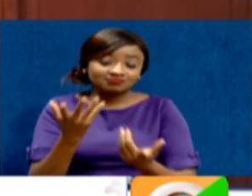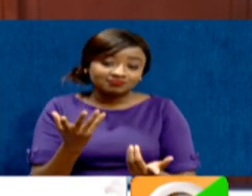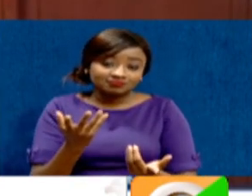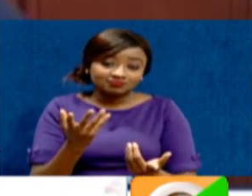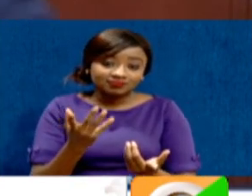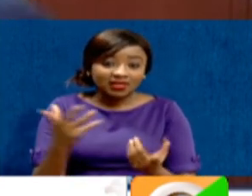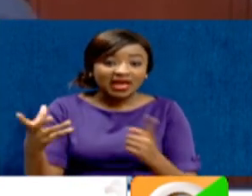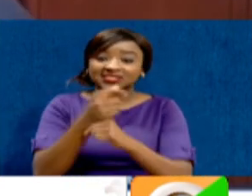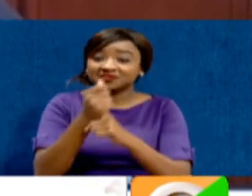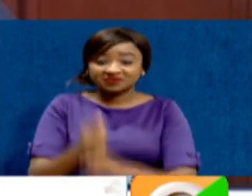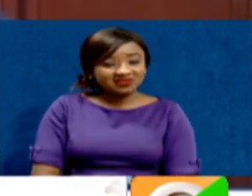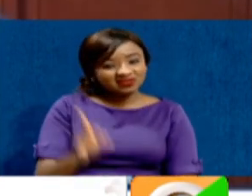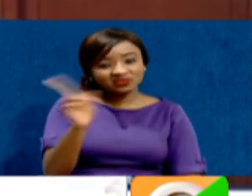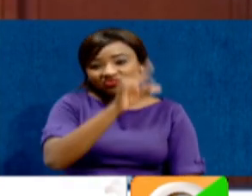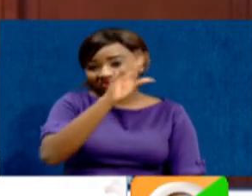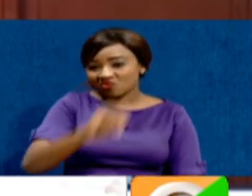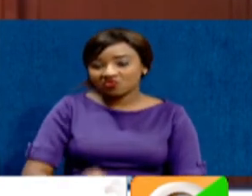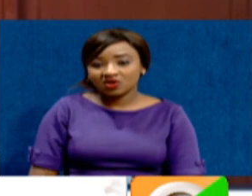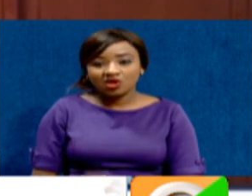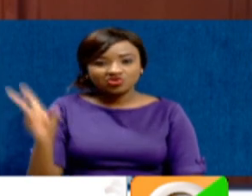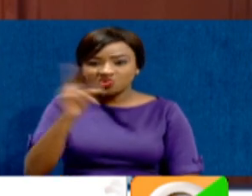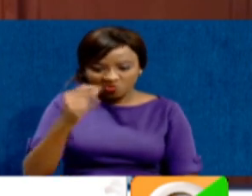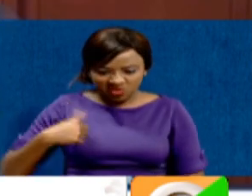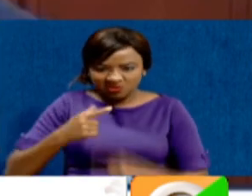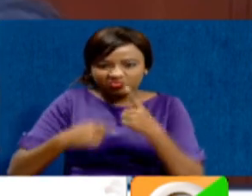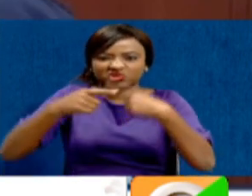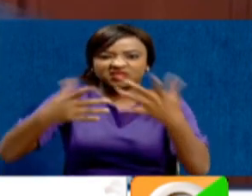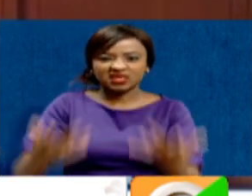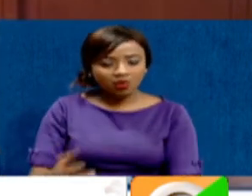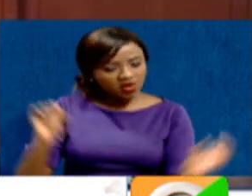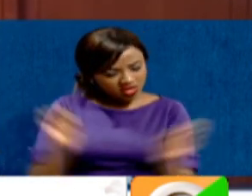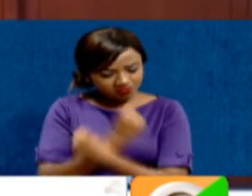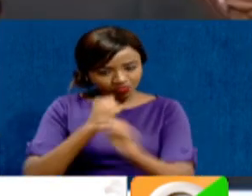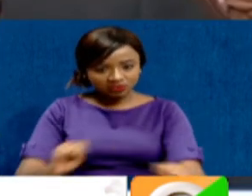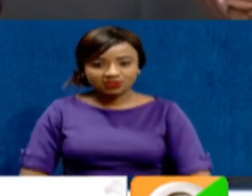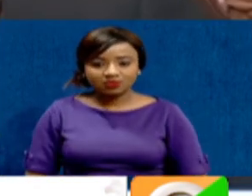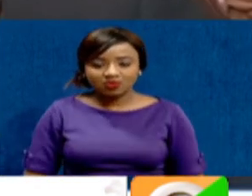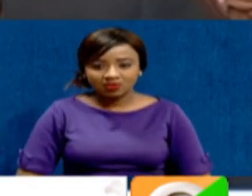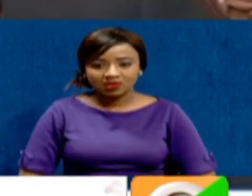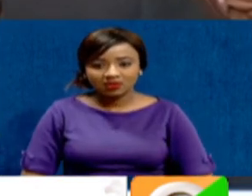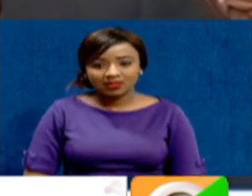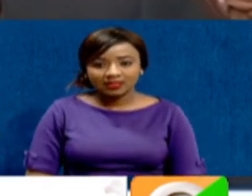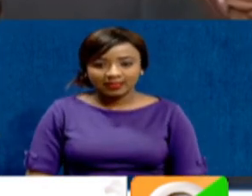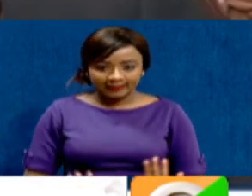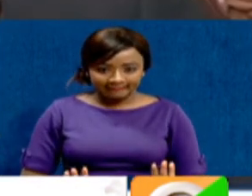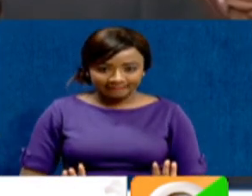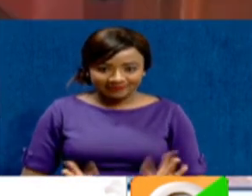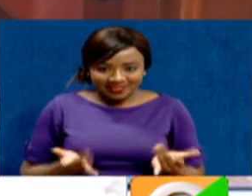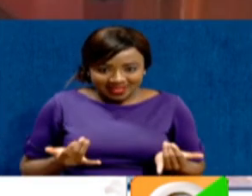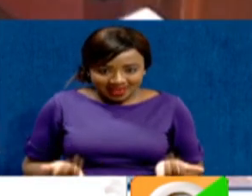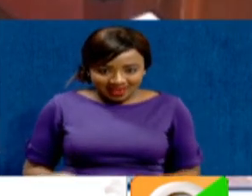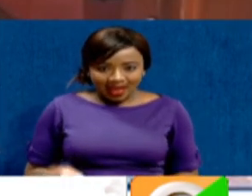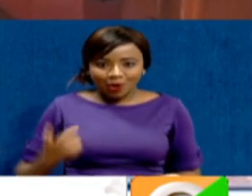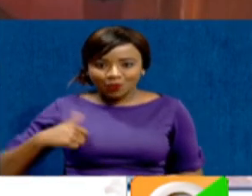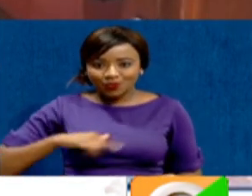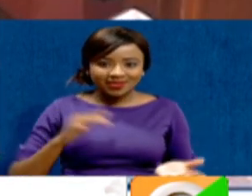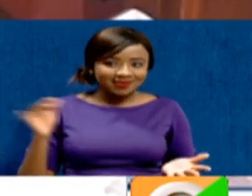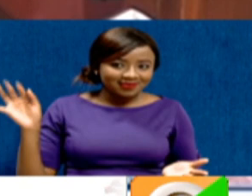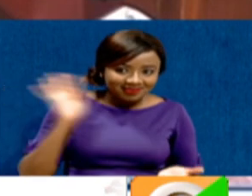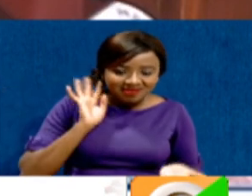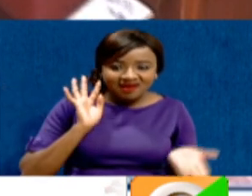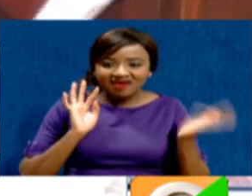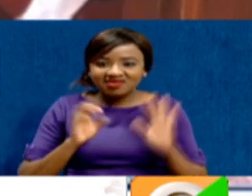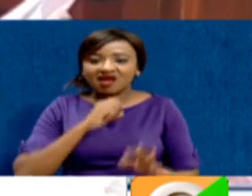people. Mr. Speaker, you can't tell us we should just proceed. It is not possible. We are now engaging lamentations